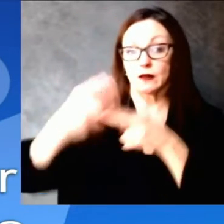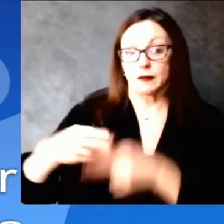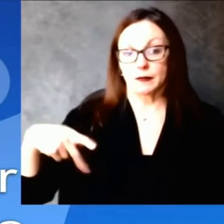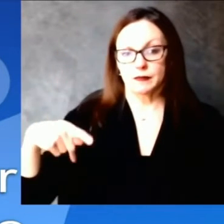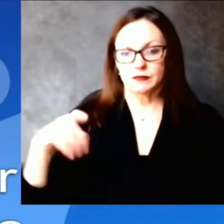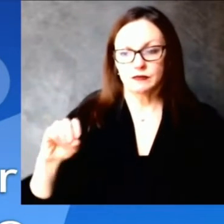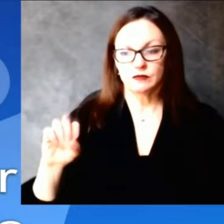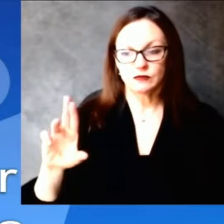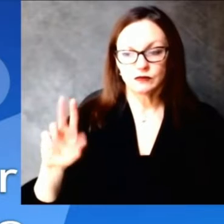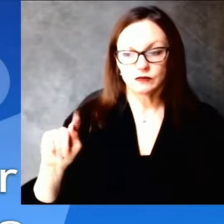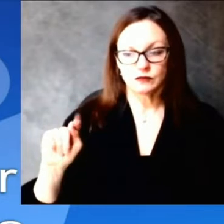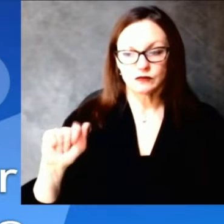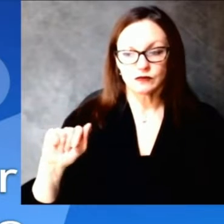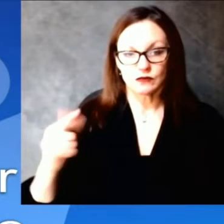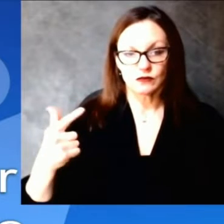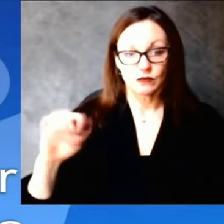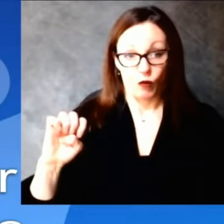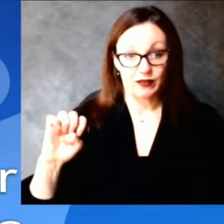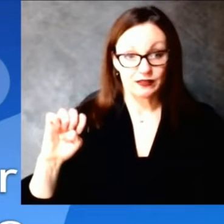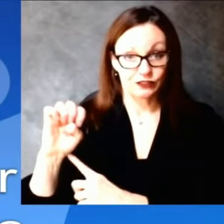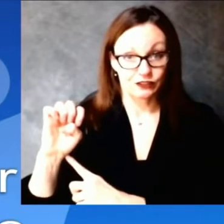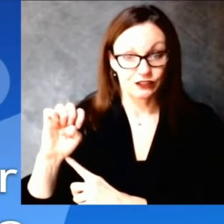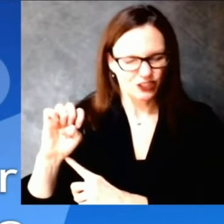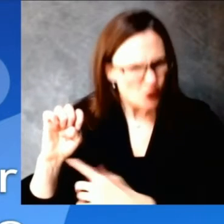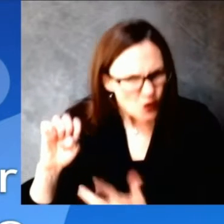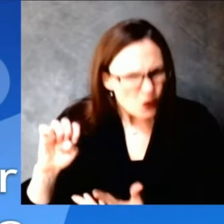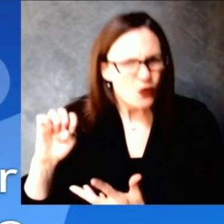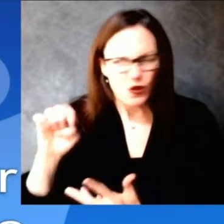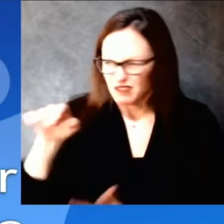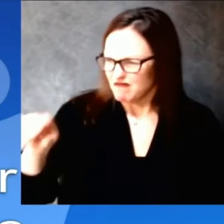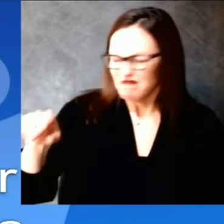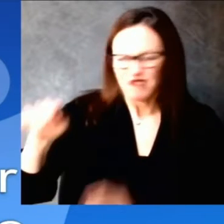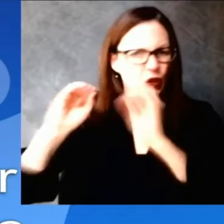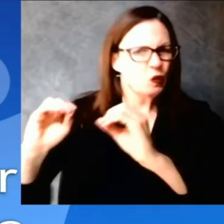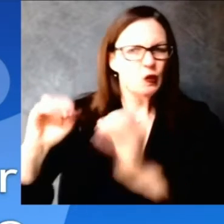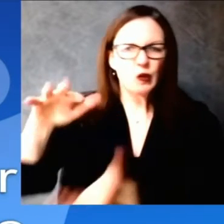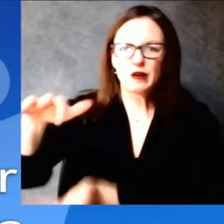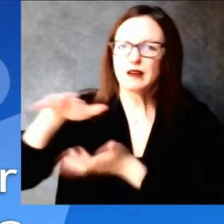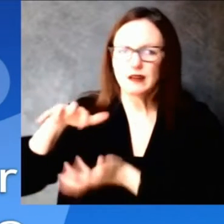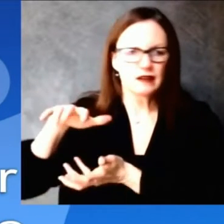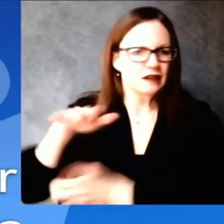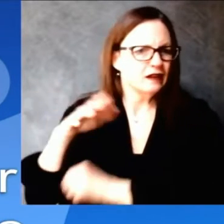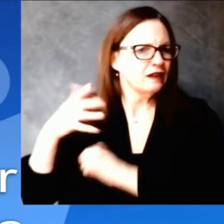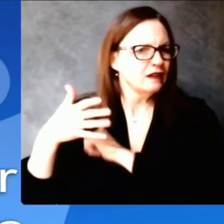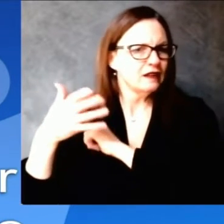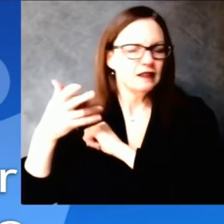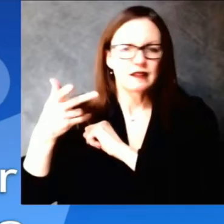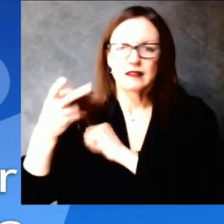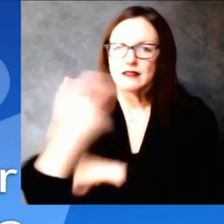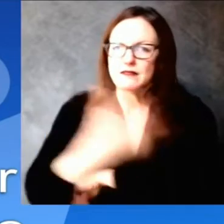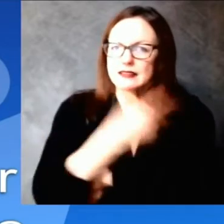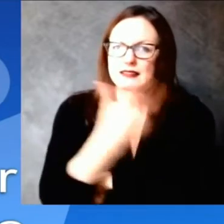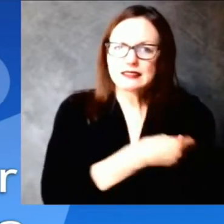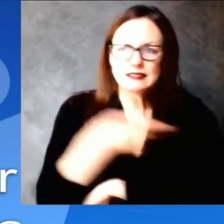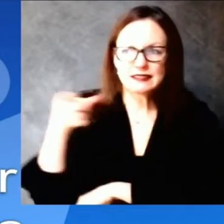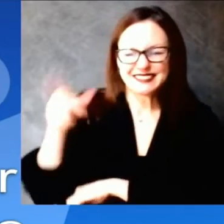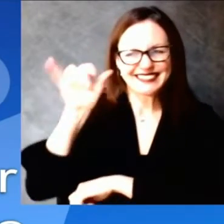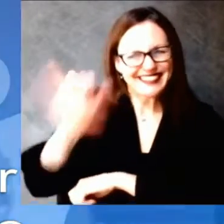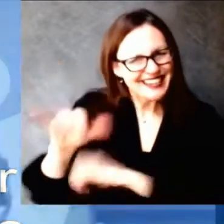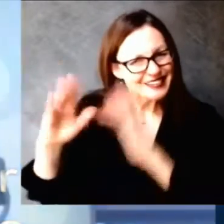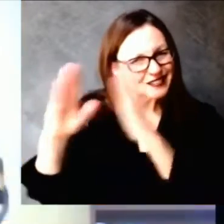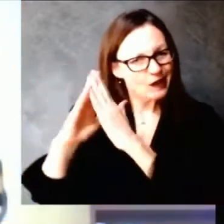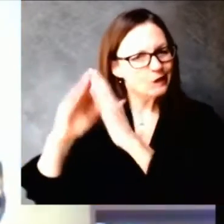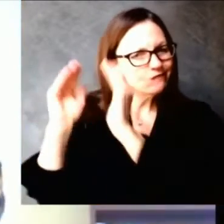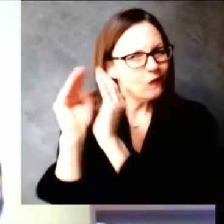what rural vaccinators can expect. Yeah. I think as you look at the map, you'll see a mixture, right?